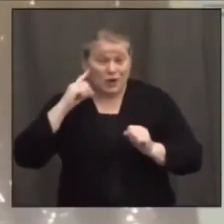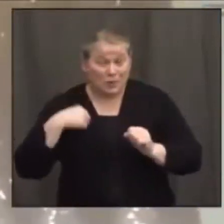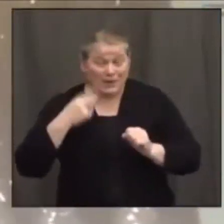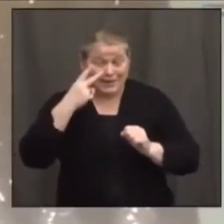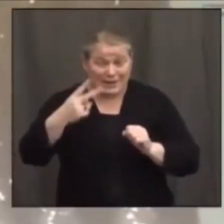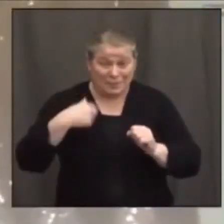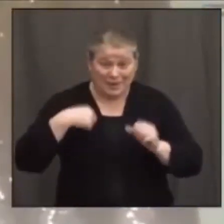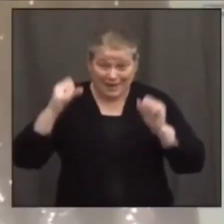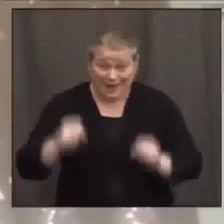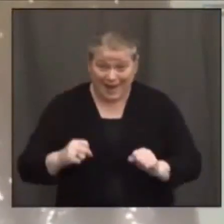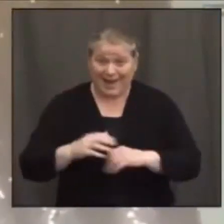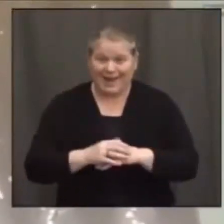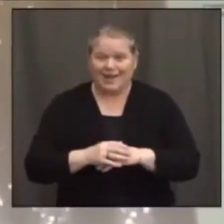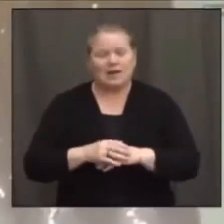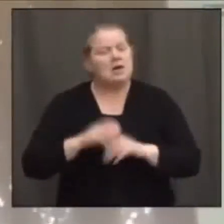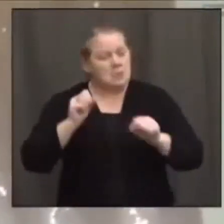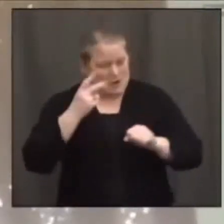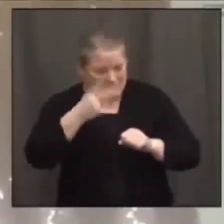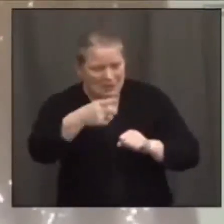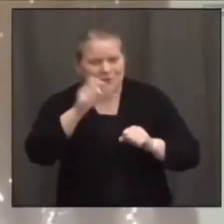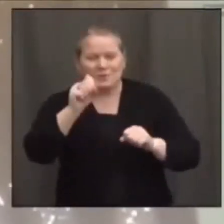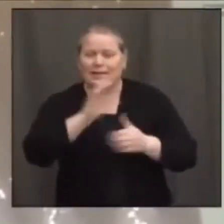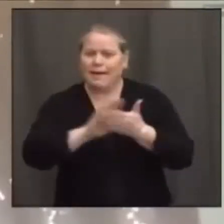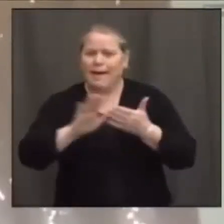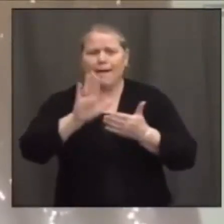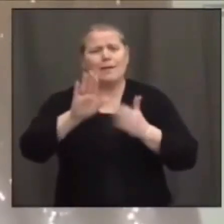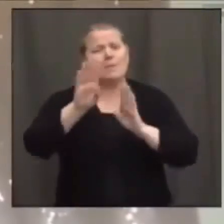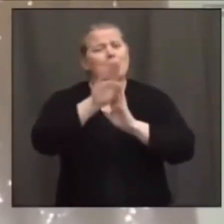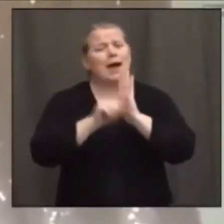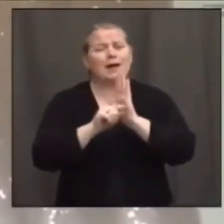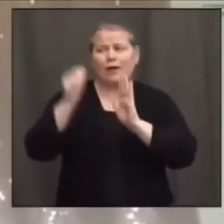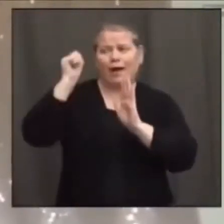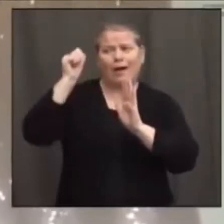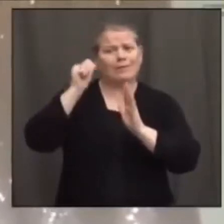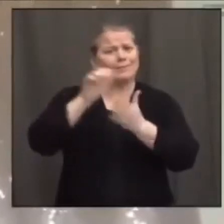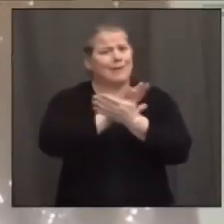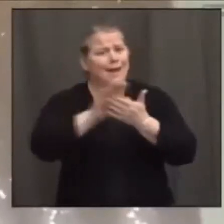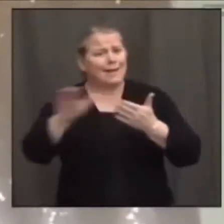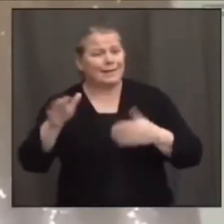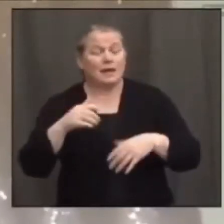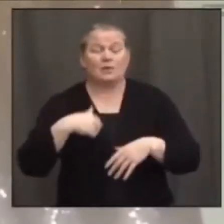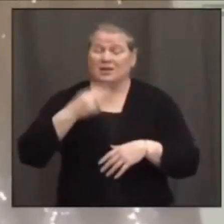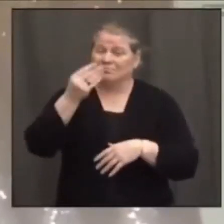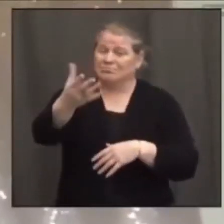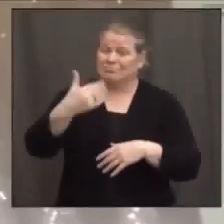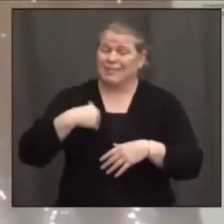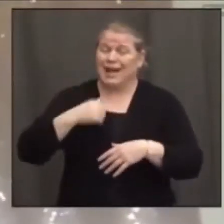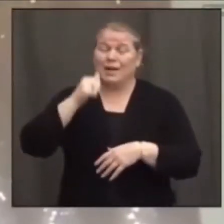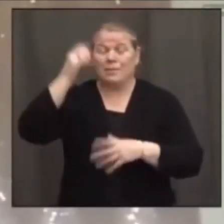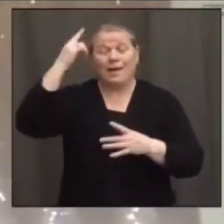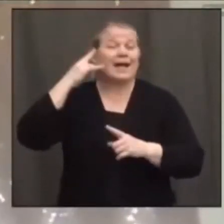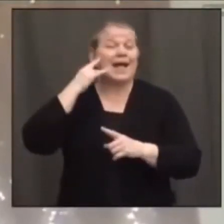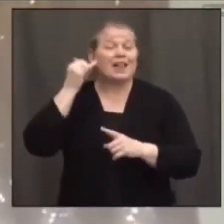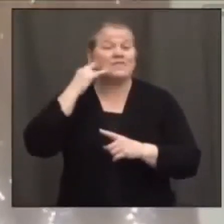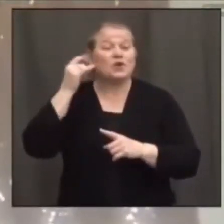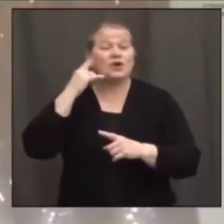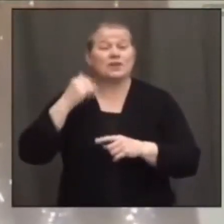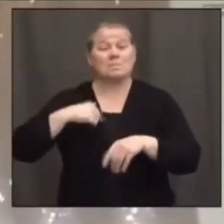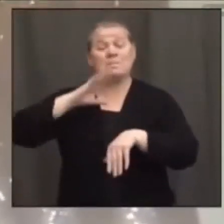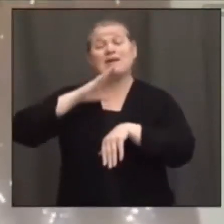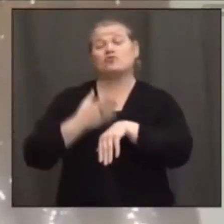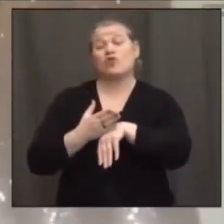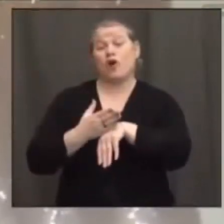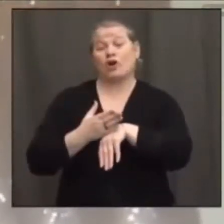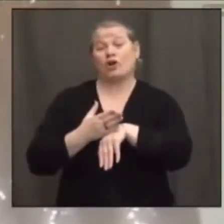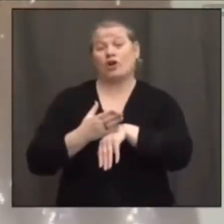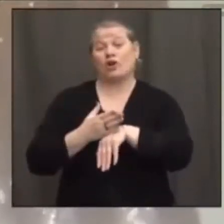Well, you would mention that, Governor. Well, I'm actually in California visiting my daughter and my first grandbaby, and this is my daughter's little